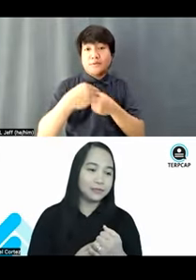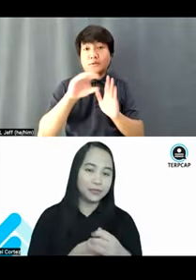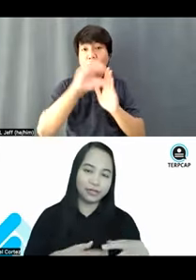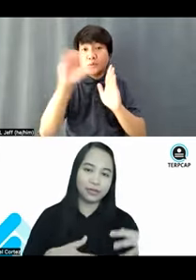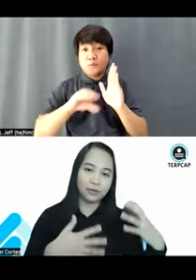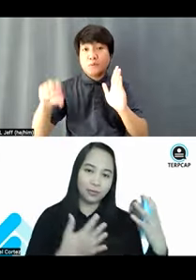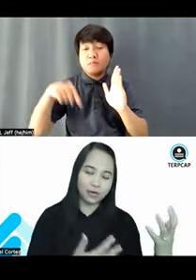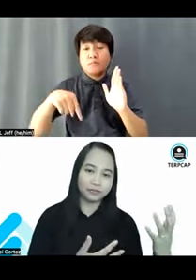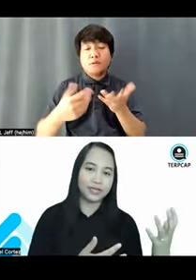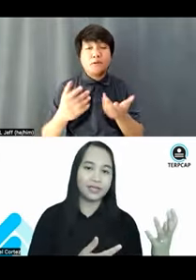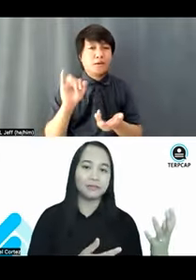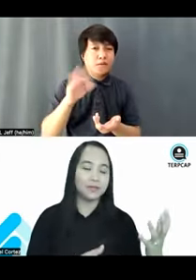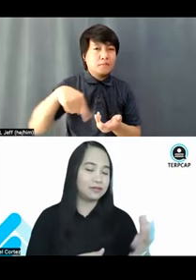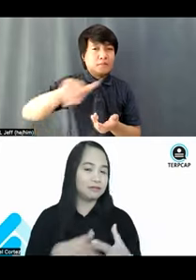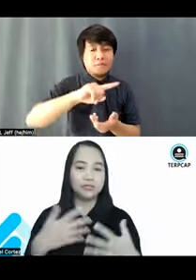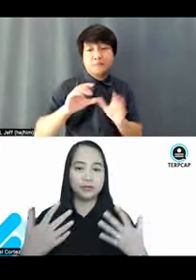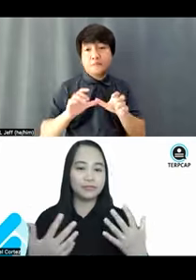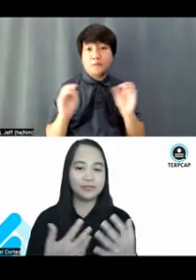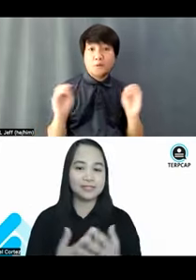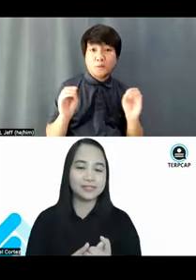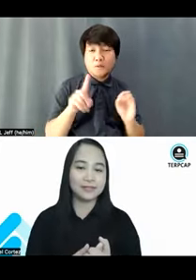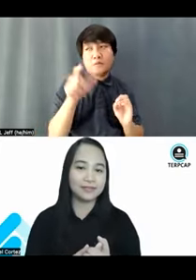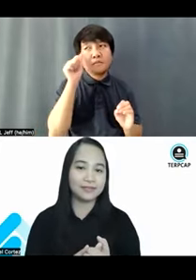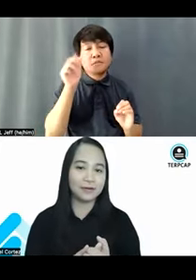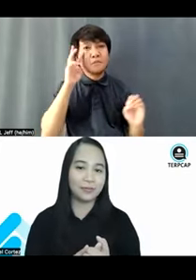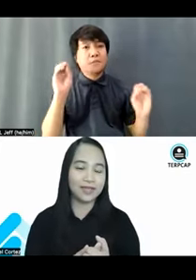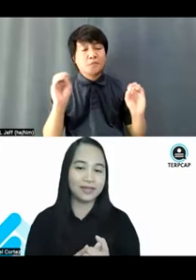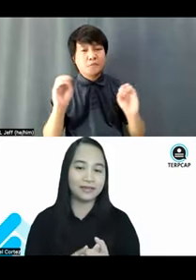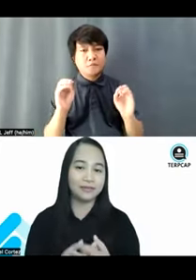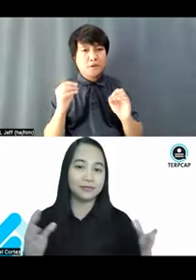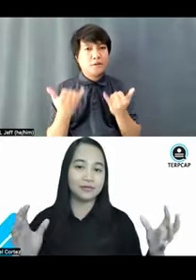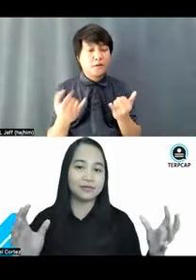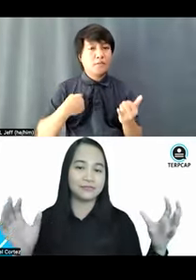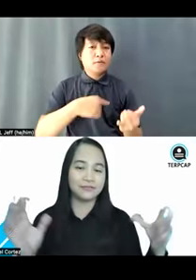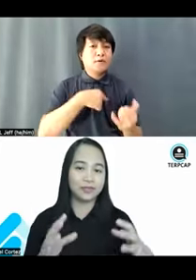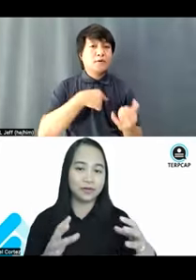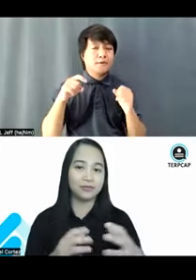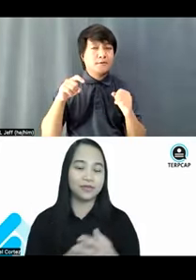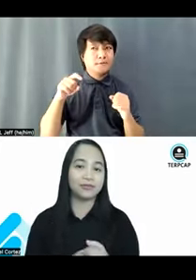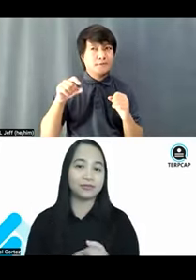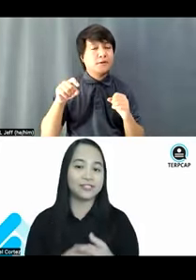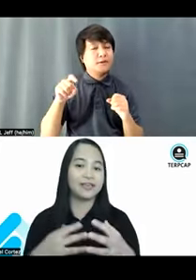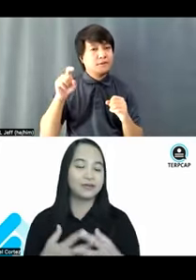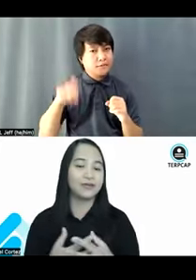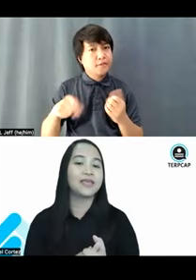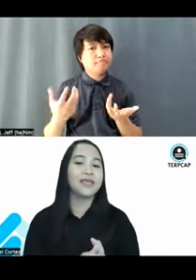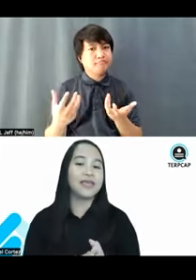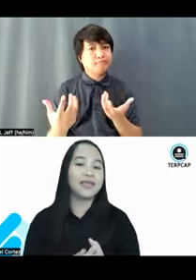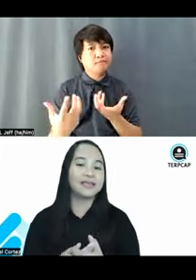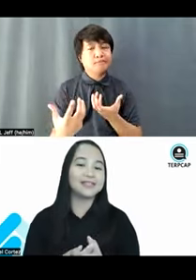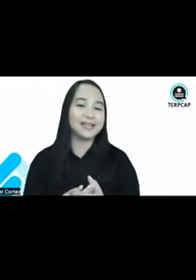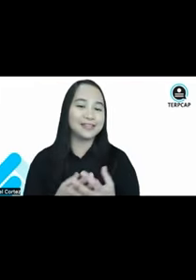you are not aware of it. But you know, this is something that we can, this is a venue we're in, we can learn together.